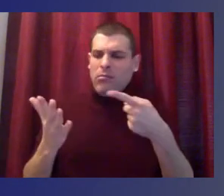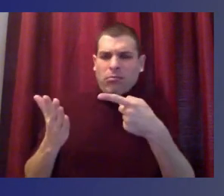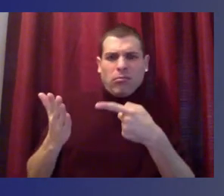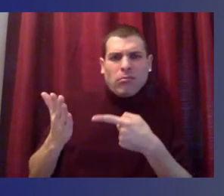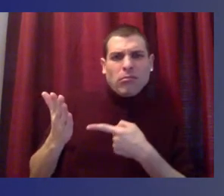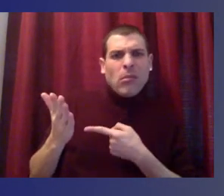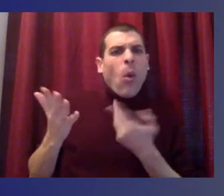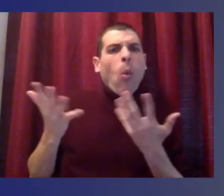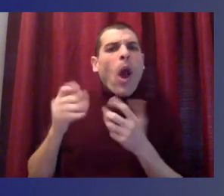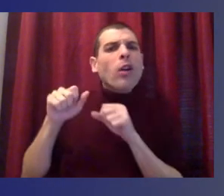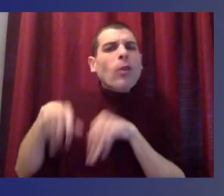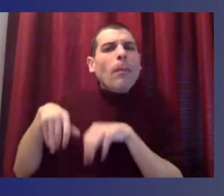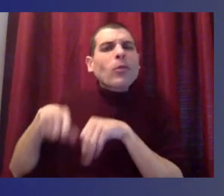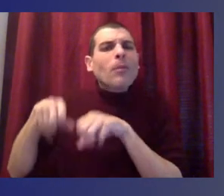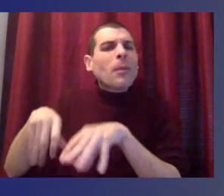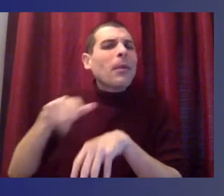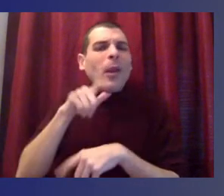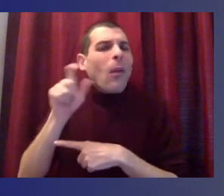Sure. Um,